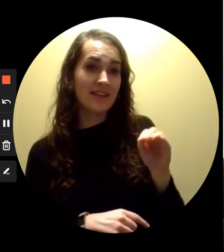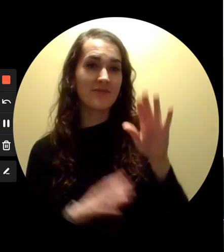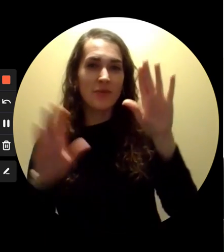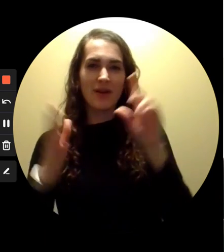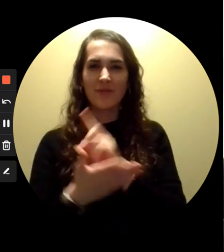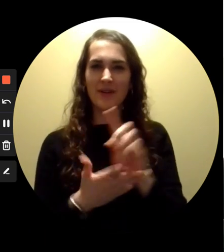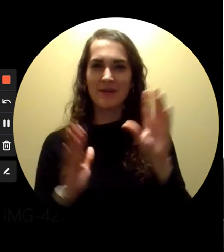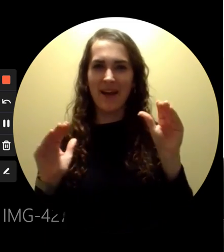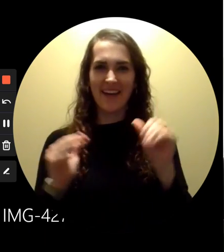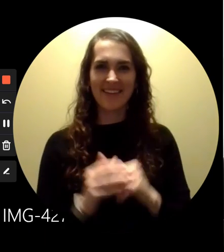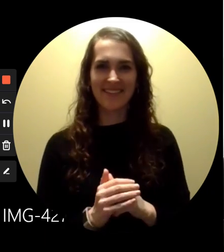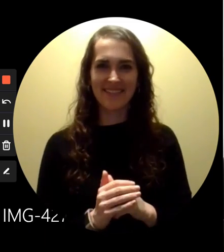Bye.